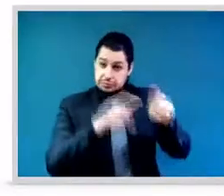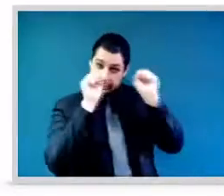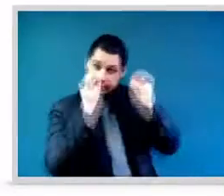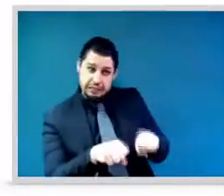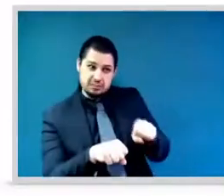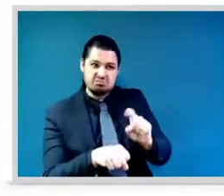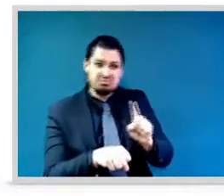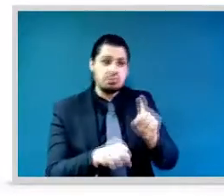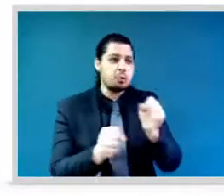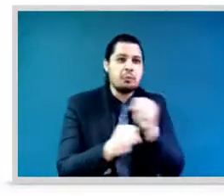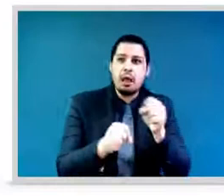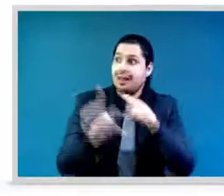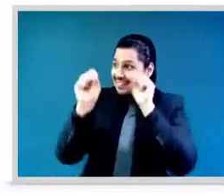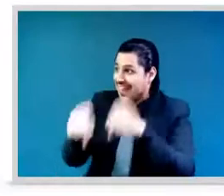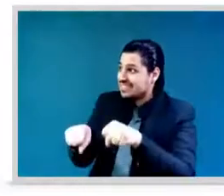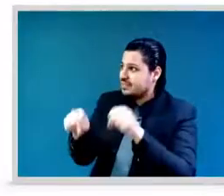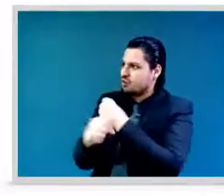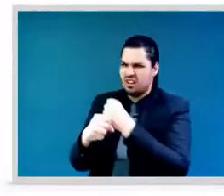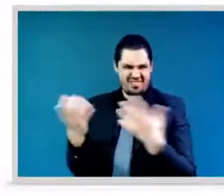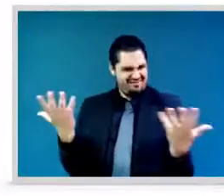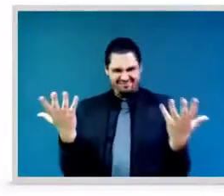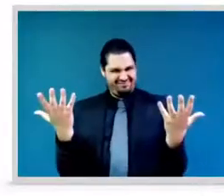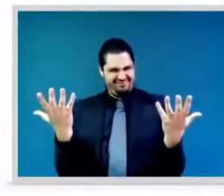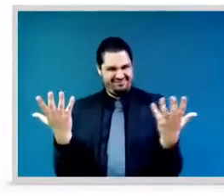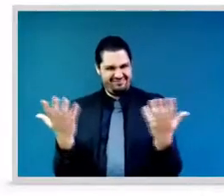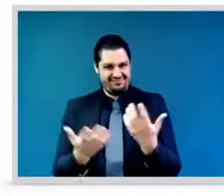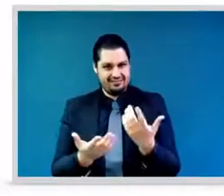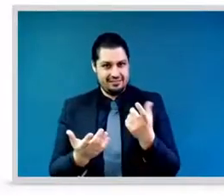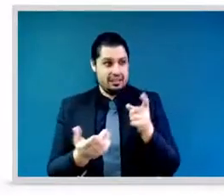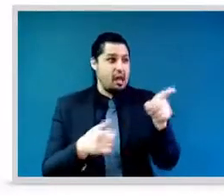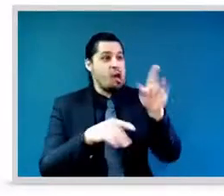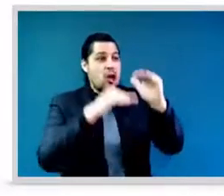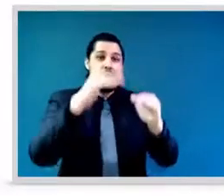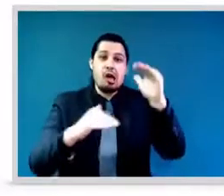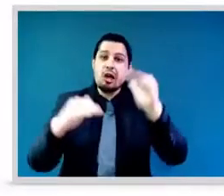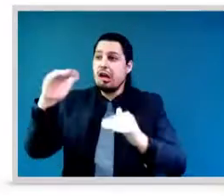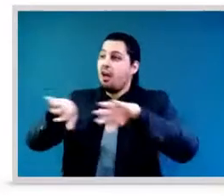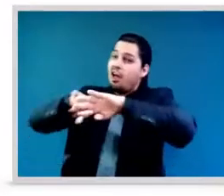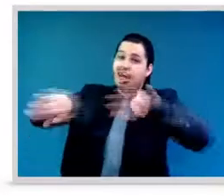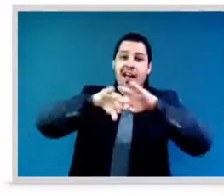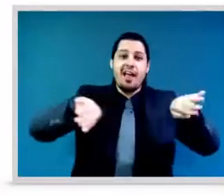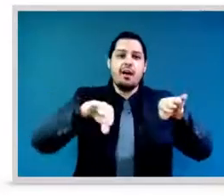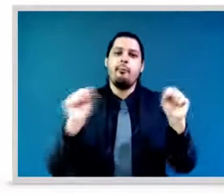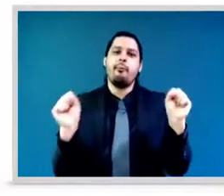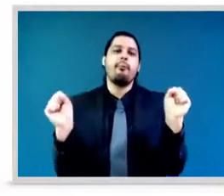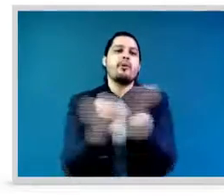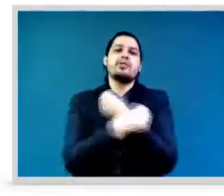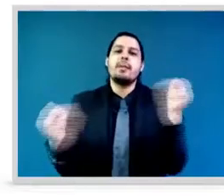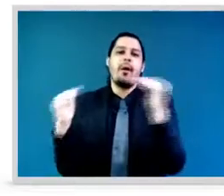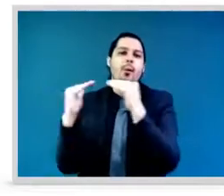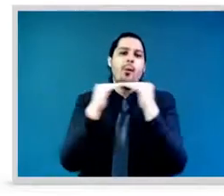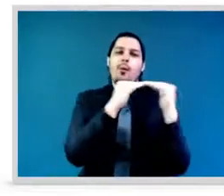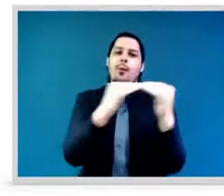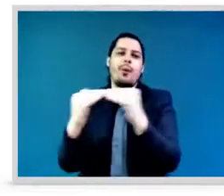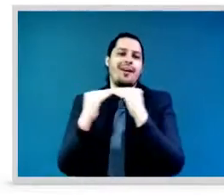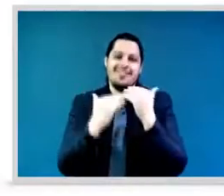or are not equally participating as men, which is privilege. Being born within a